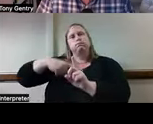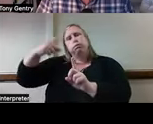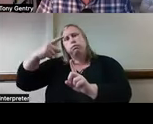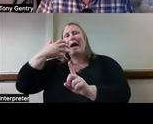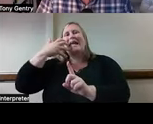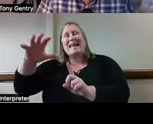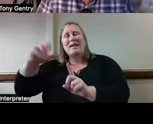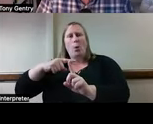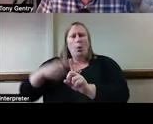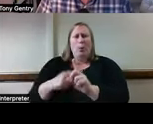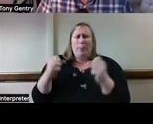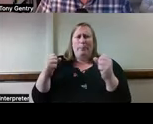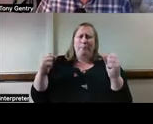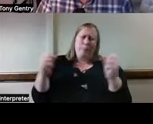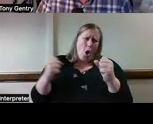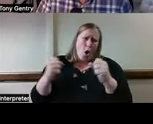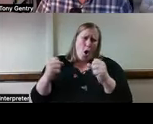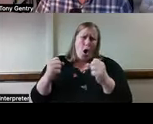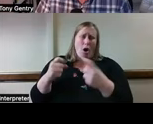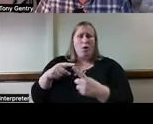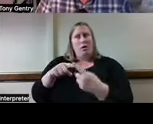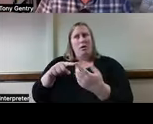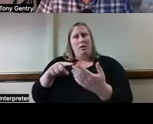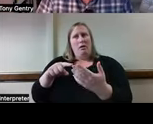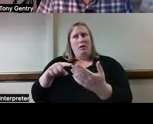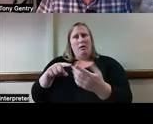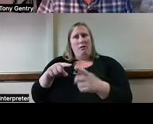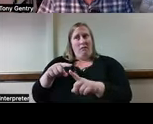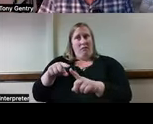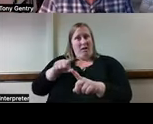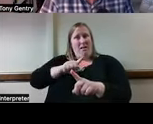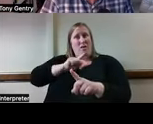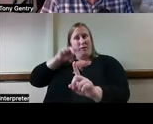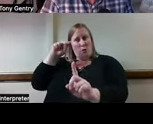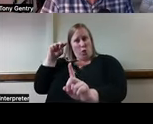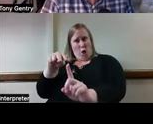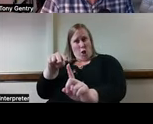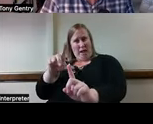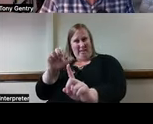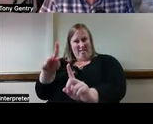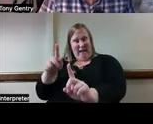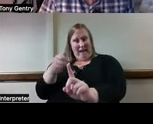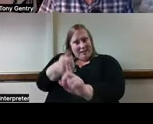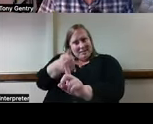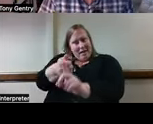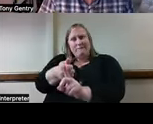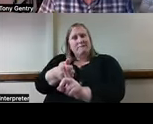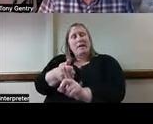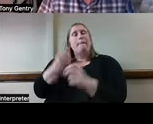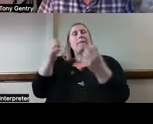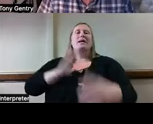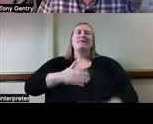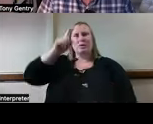you have to actually look at the actual lock features, because many of our smart locks now